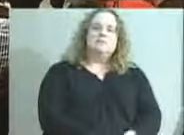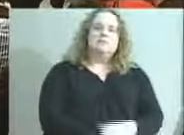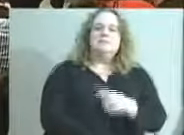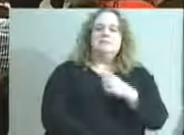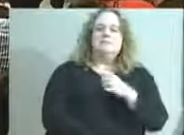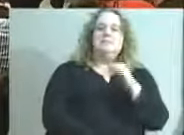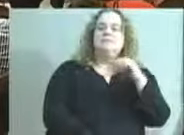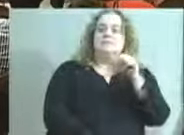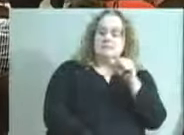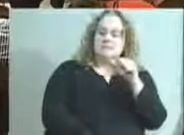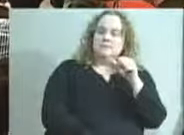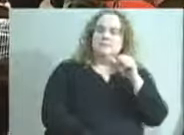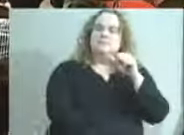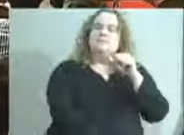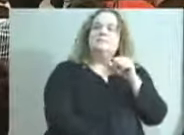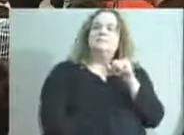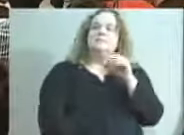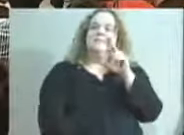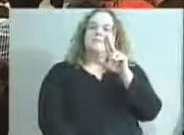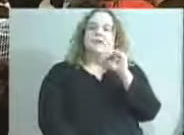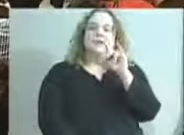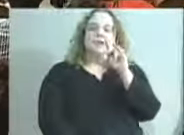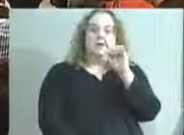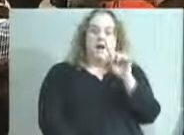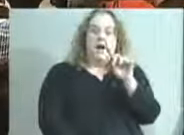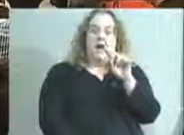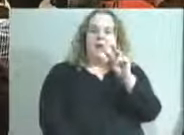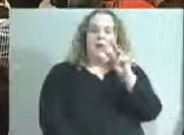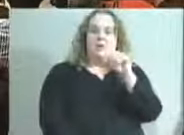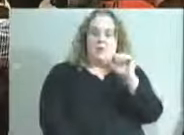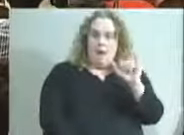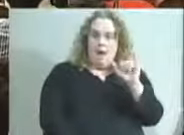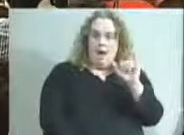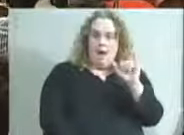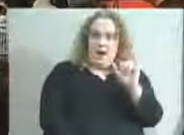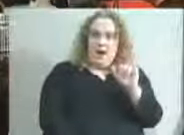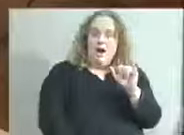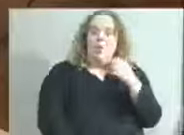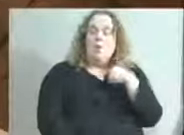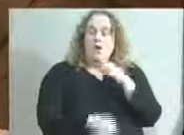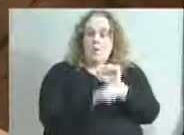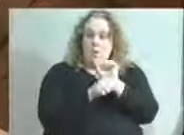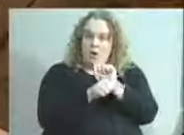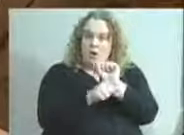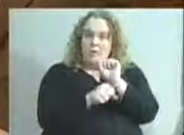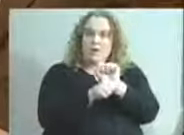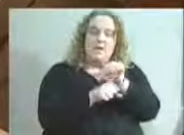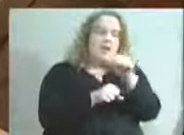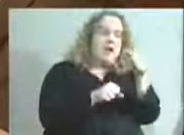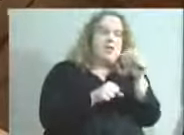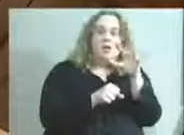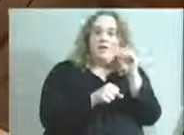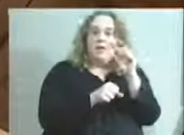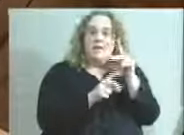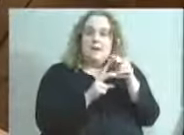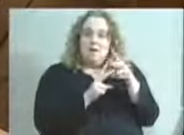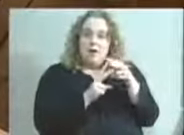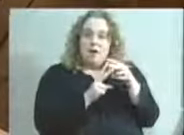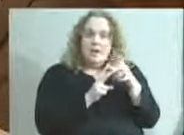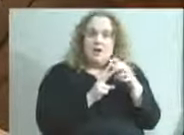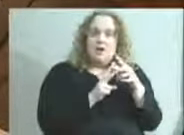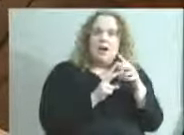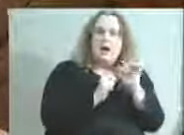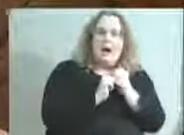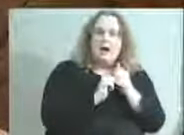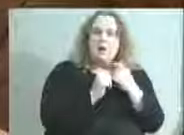that? Absolutely. And so United Way owns that pillar. So we work with them, with the other 50 partners in there to say, how can we reach these very kids that you're talking